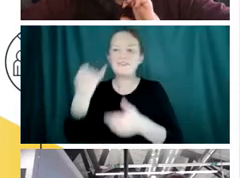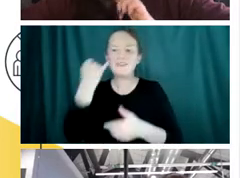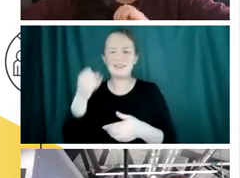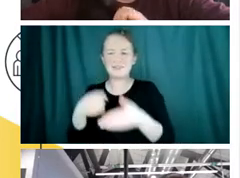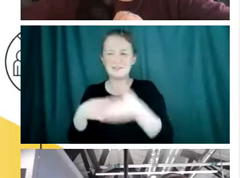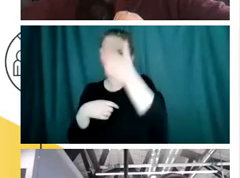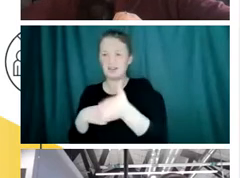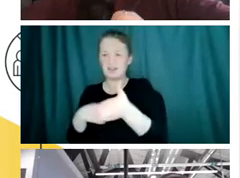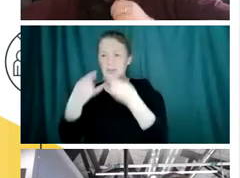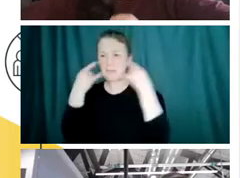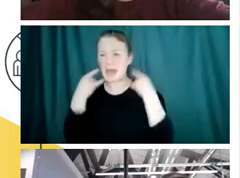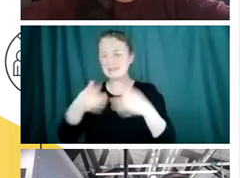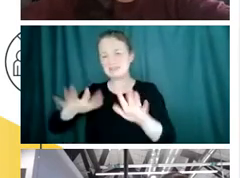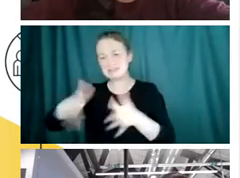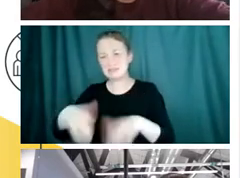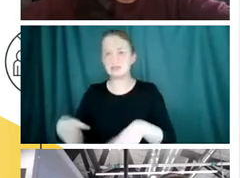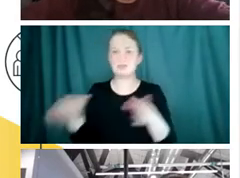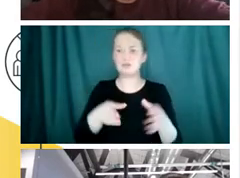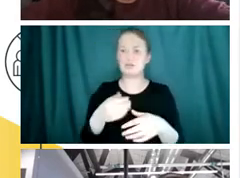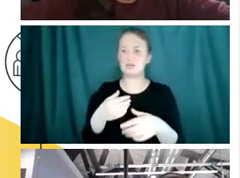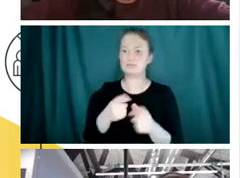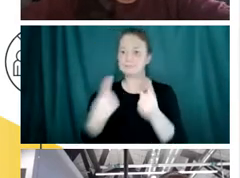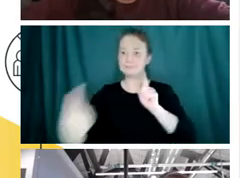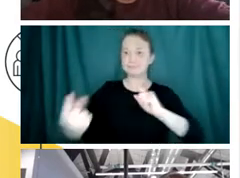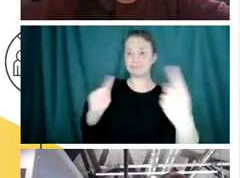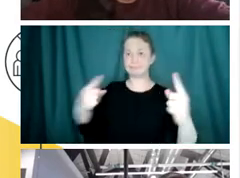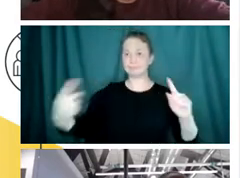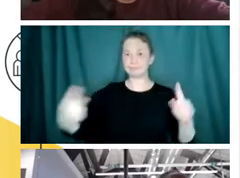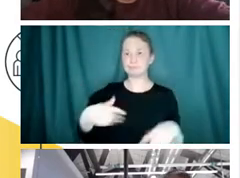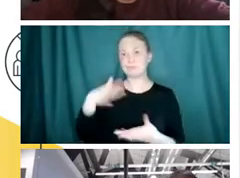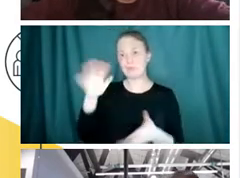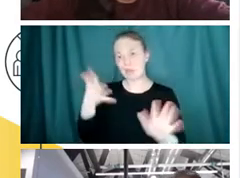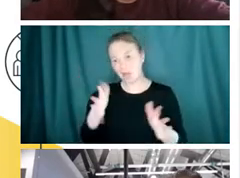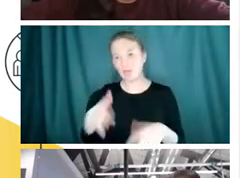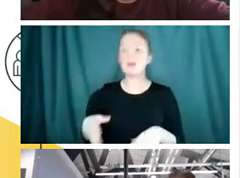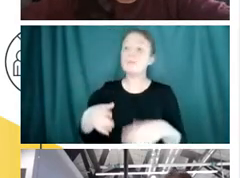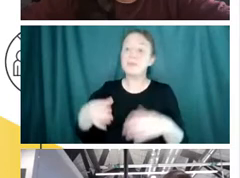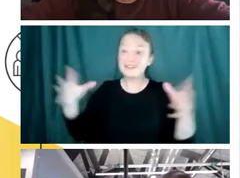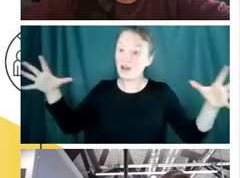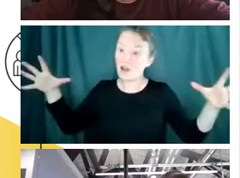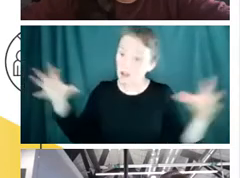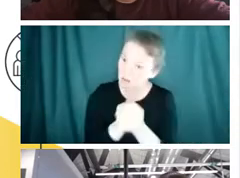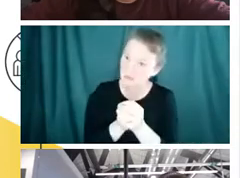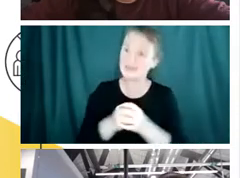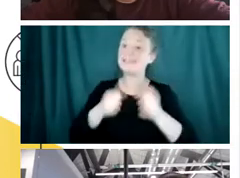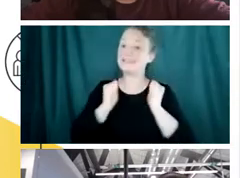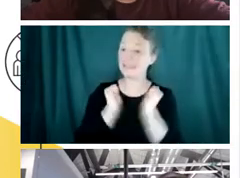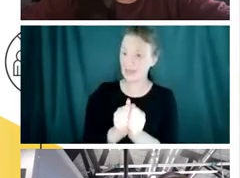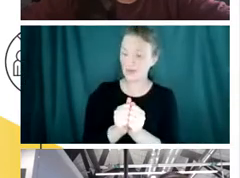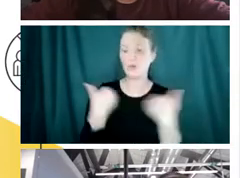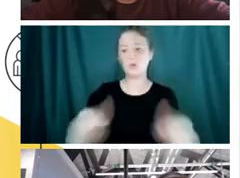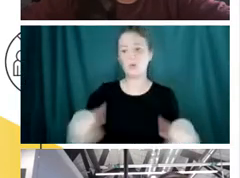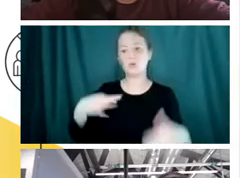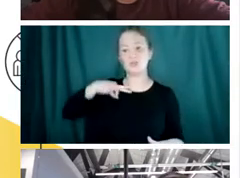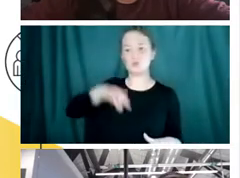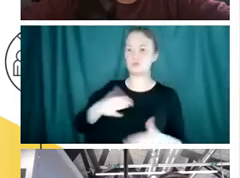it's a very large impact. And so they're all useful. That being